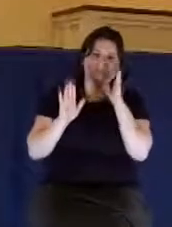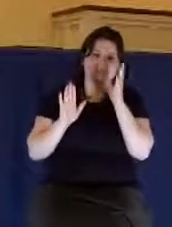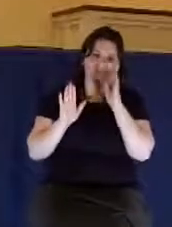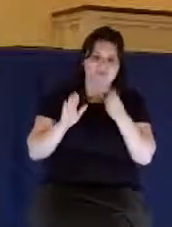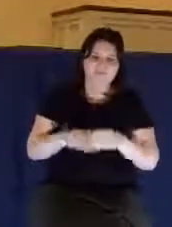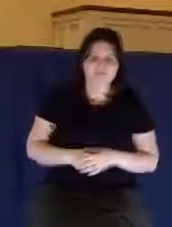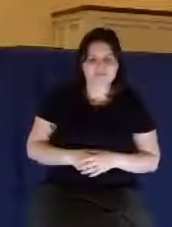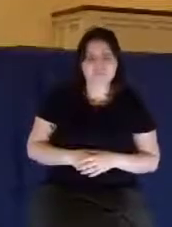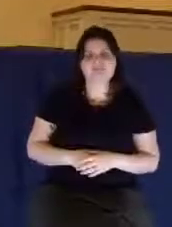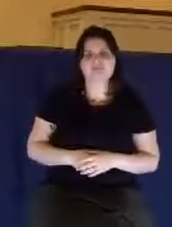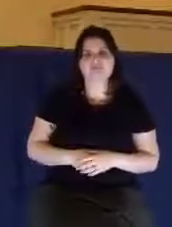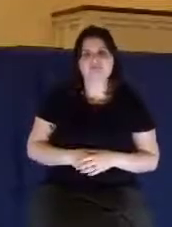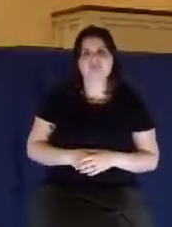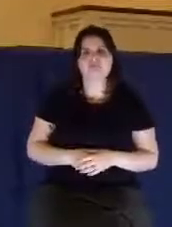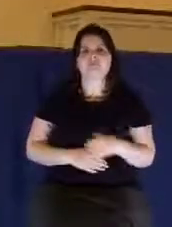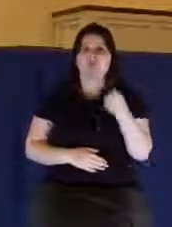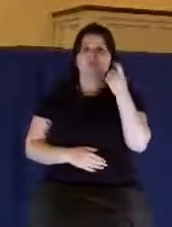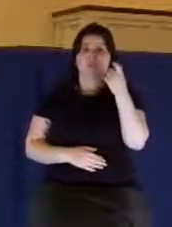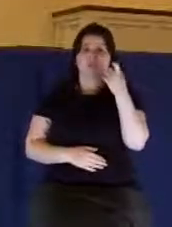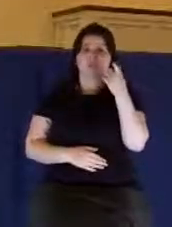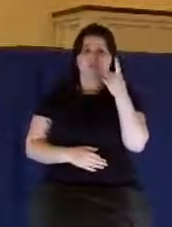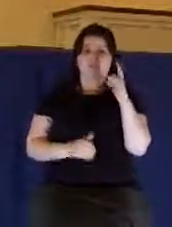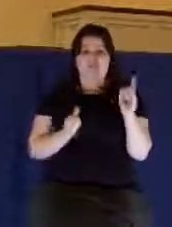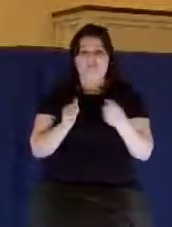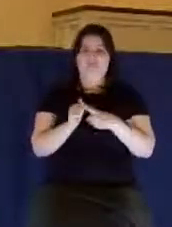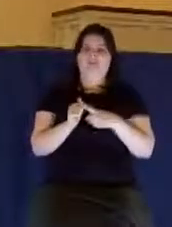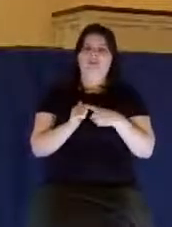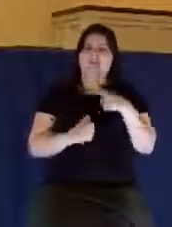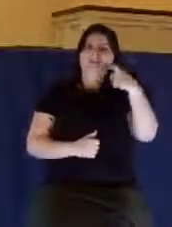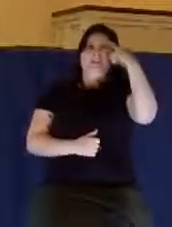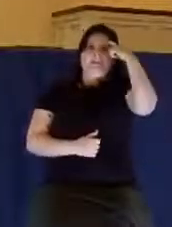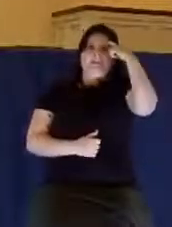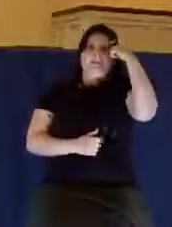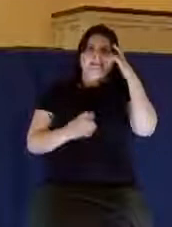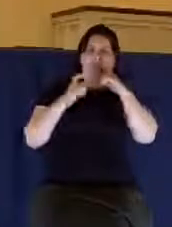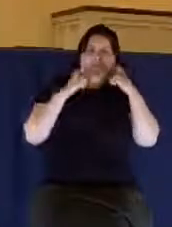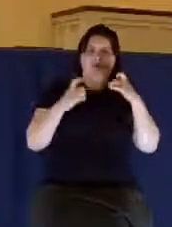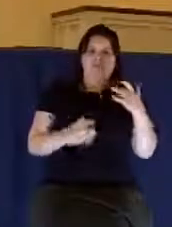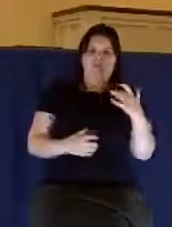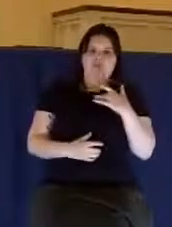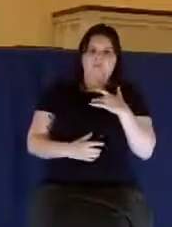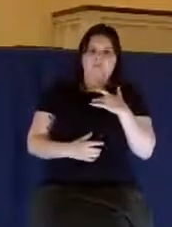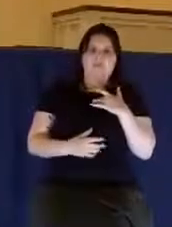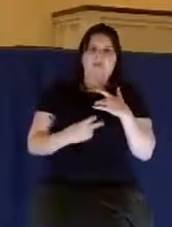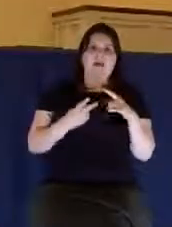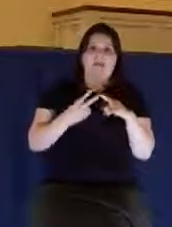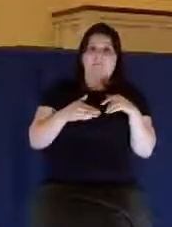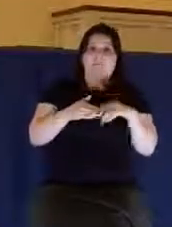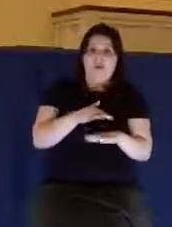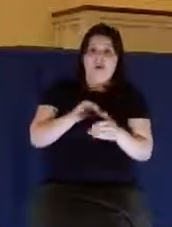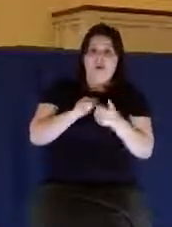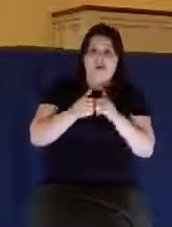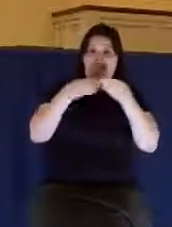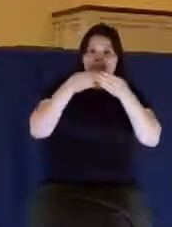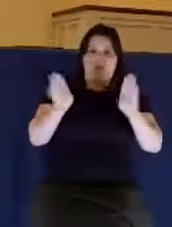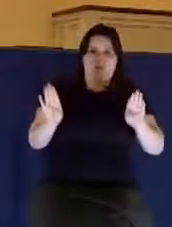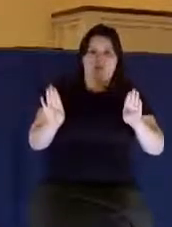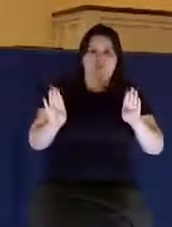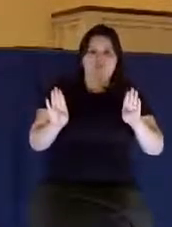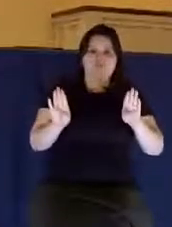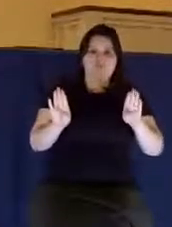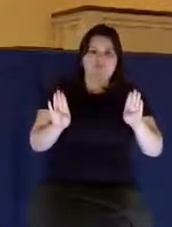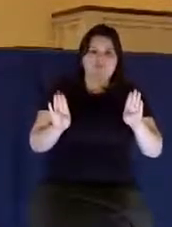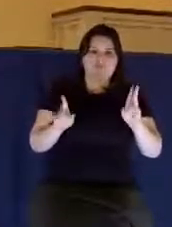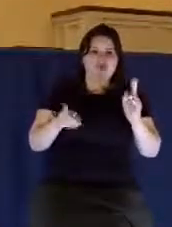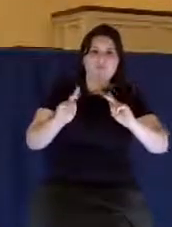though the first ground of sin is within the heart, yet the propensity of sin is to come forth in the public. You're never going to be able to hide your sin forever.